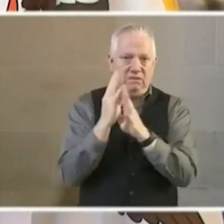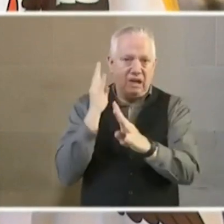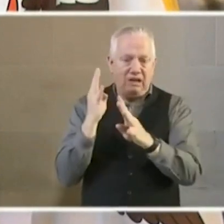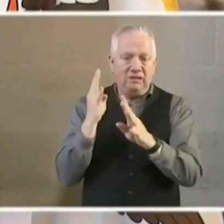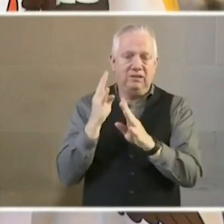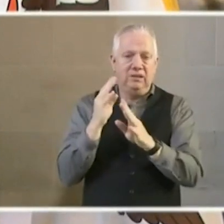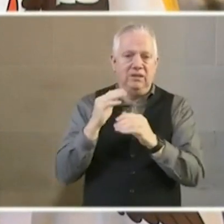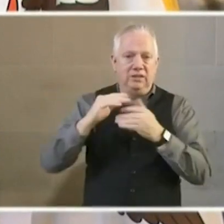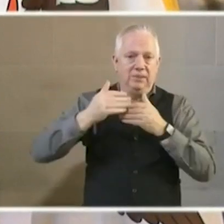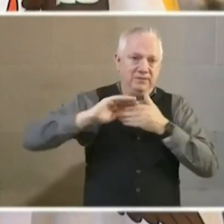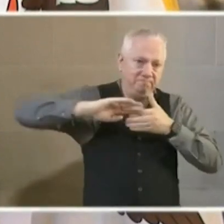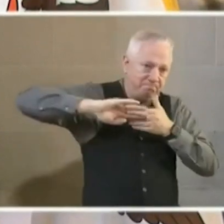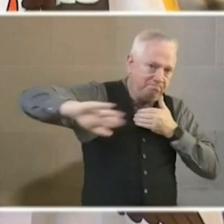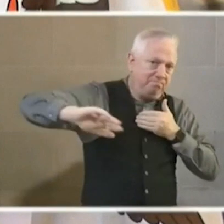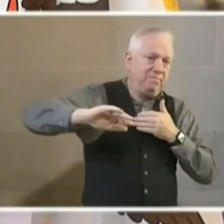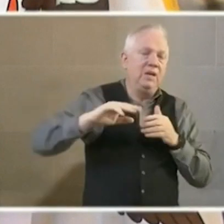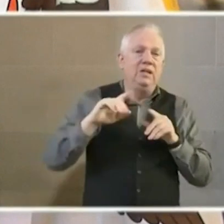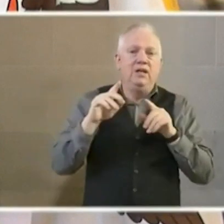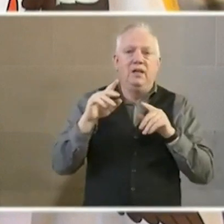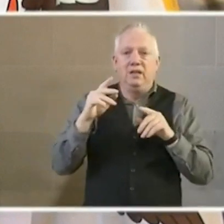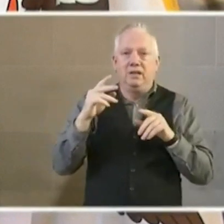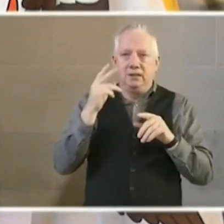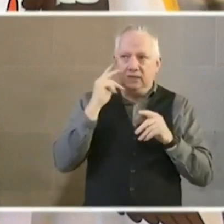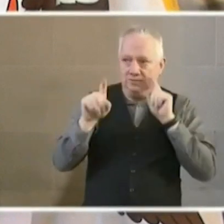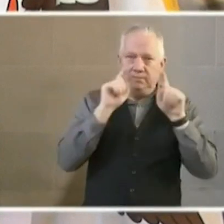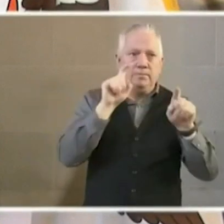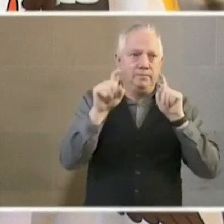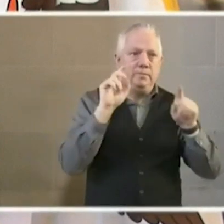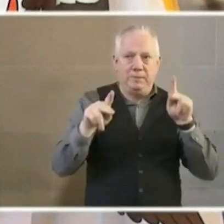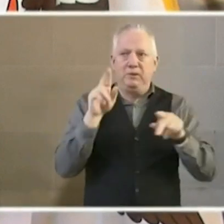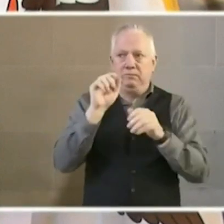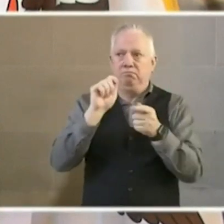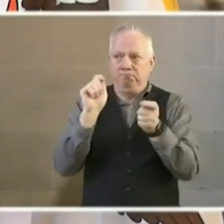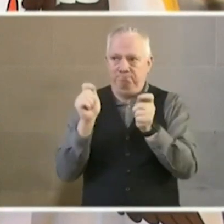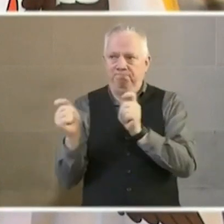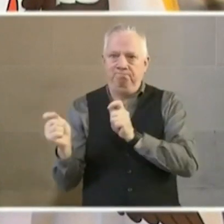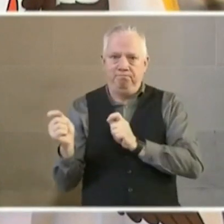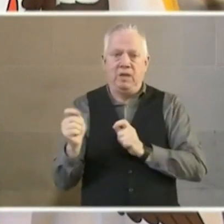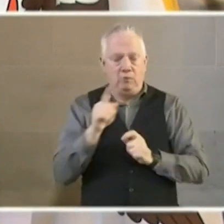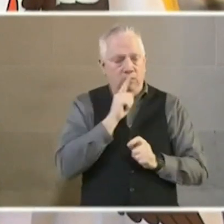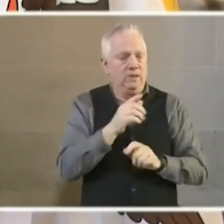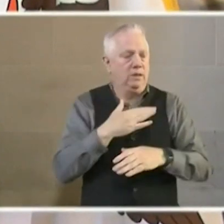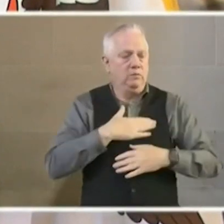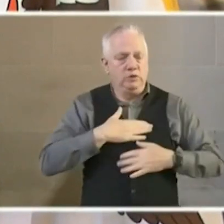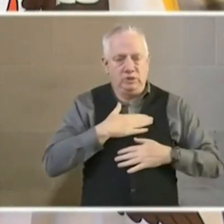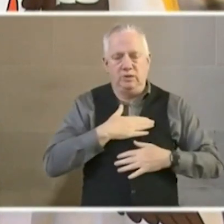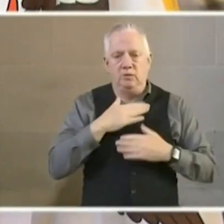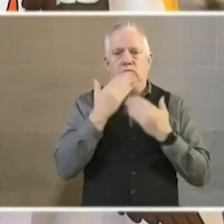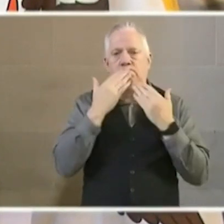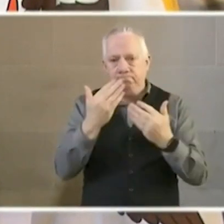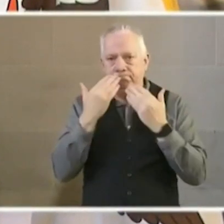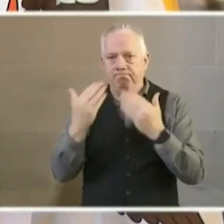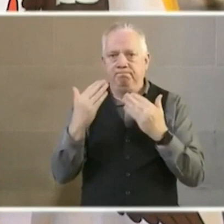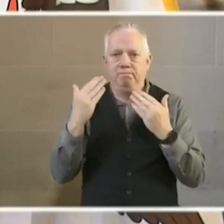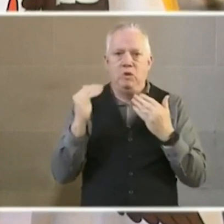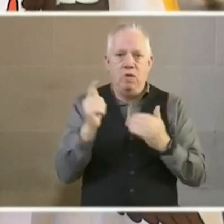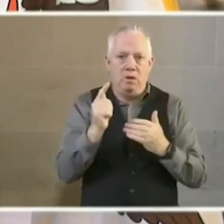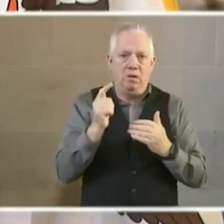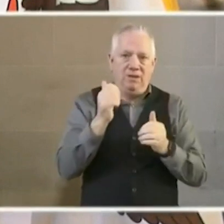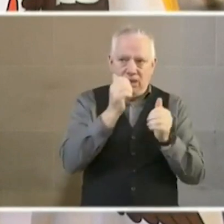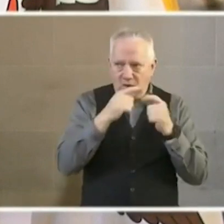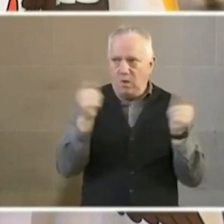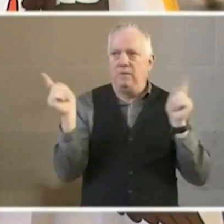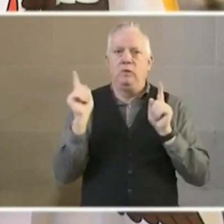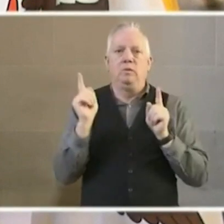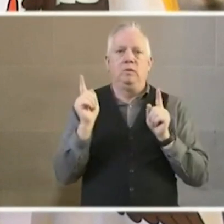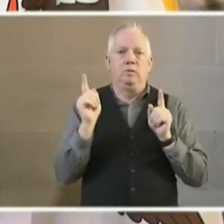their distance. I see folks just making the adjustments. And I really appreciate that. I appreciate all that each and every